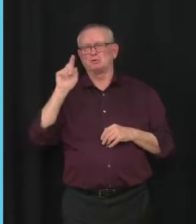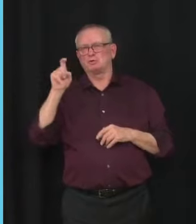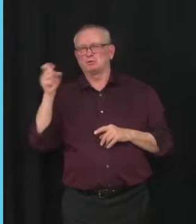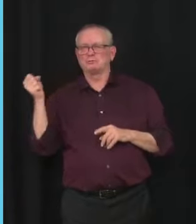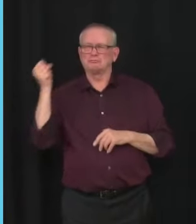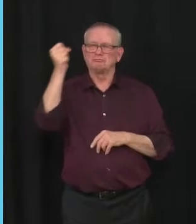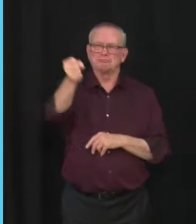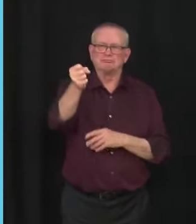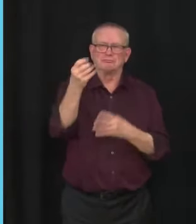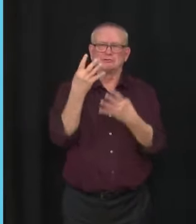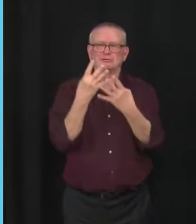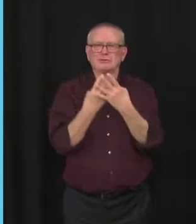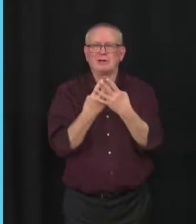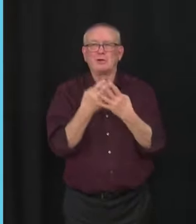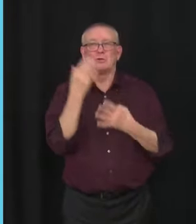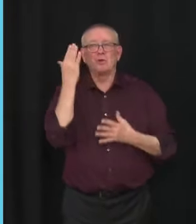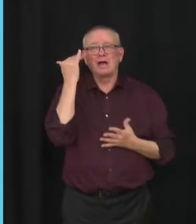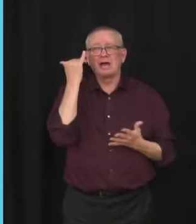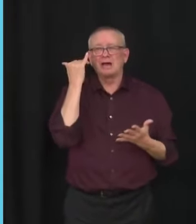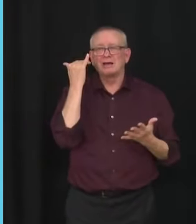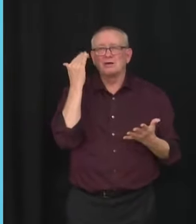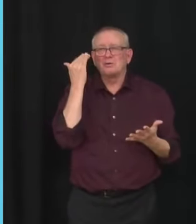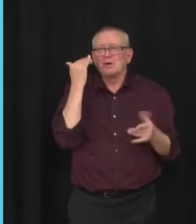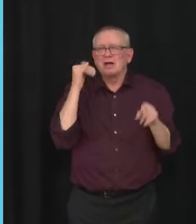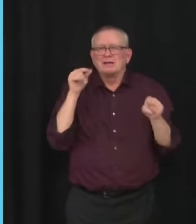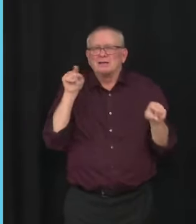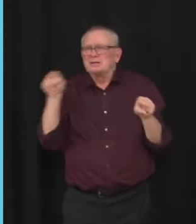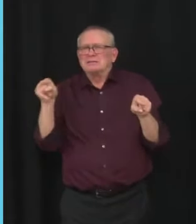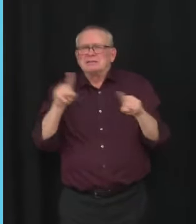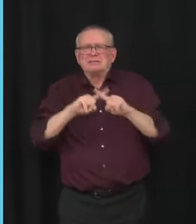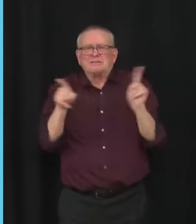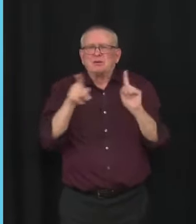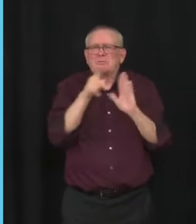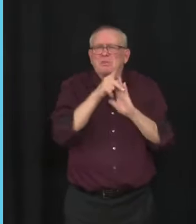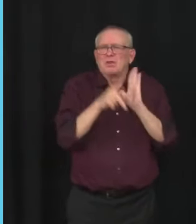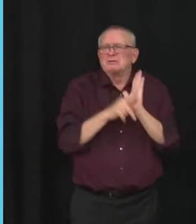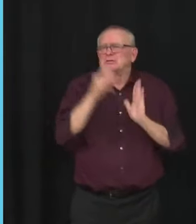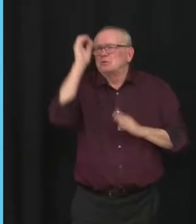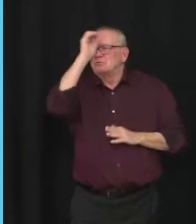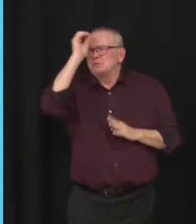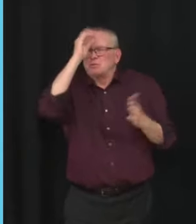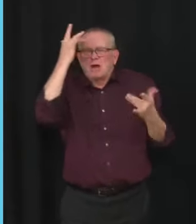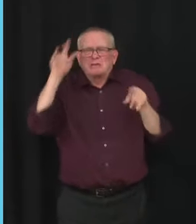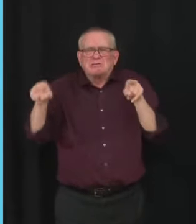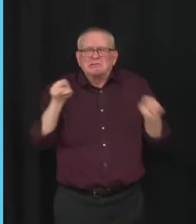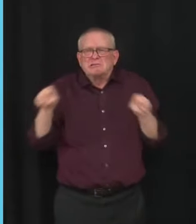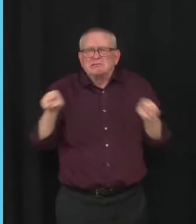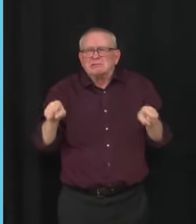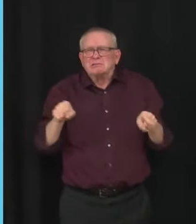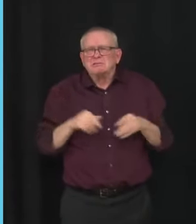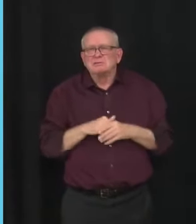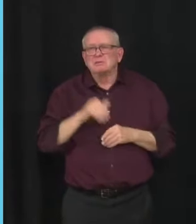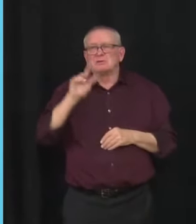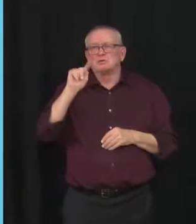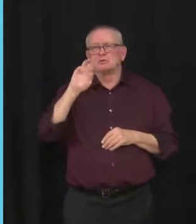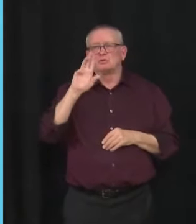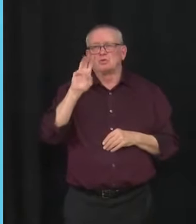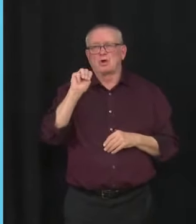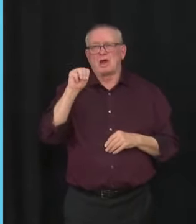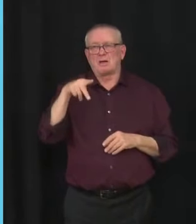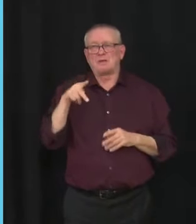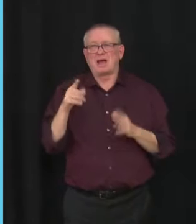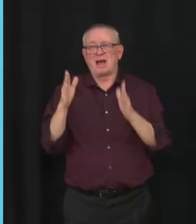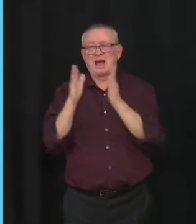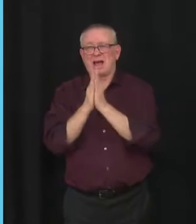Not for corruption, but because of a policy difference. When Donald Trump called for Hillary Clinton to be thrown in jail, he was